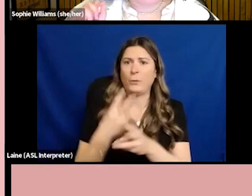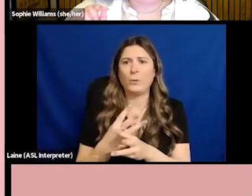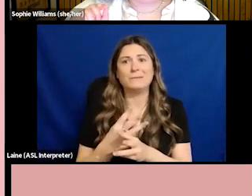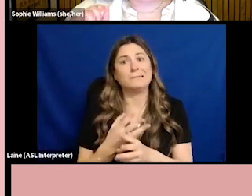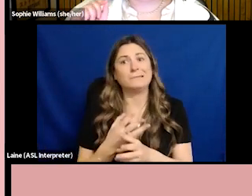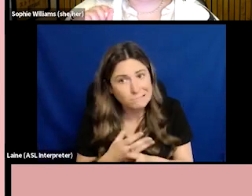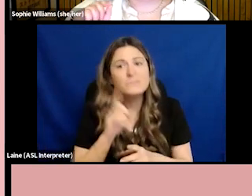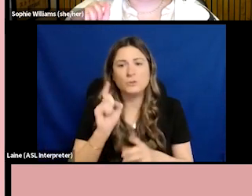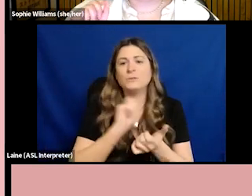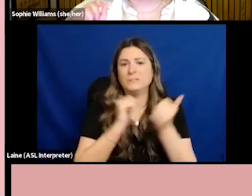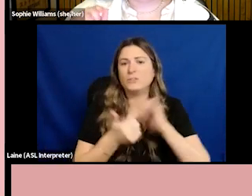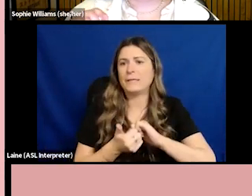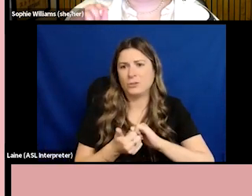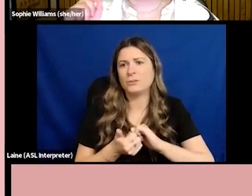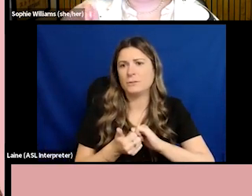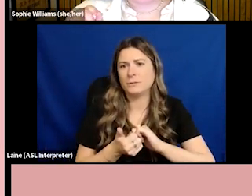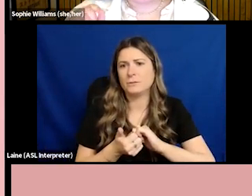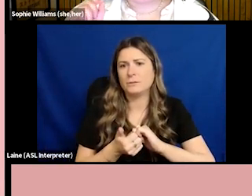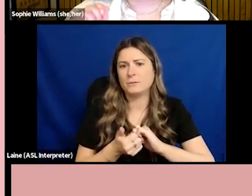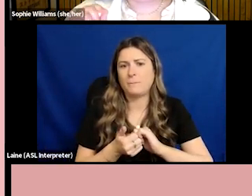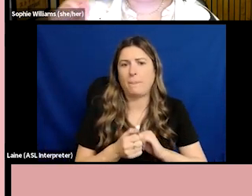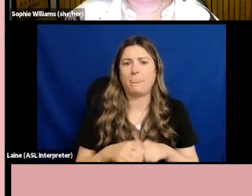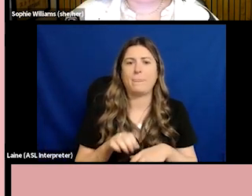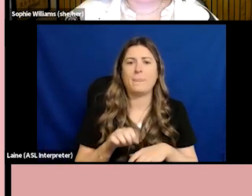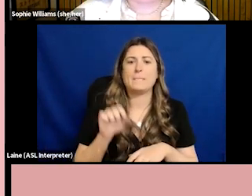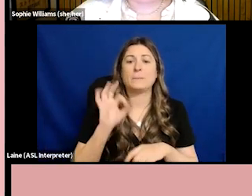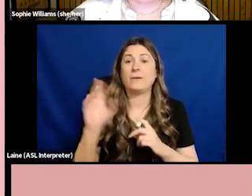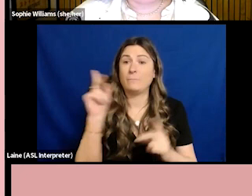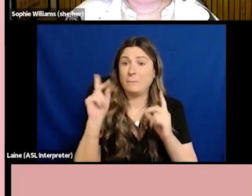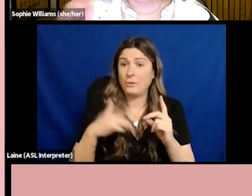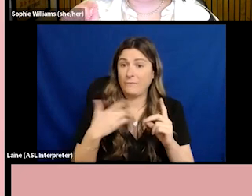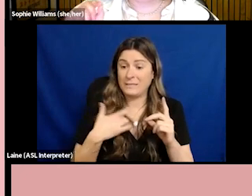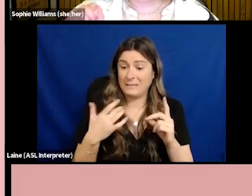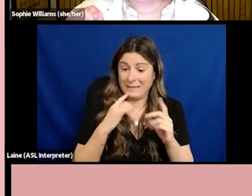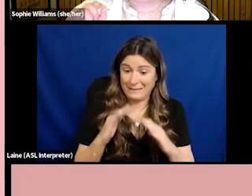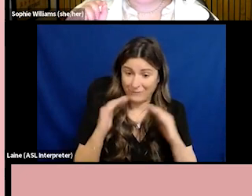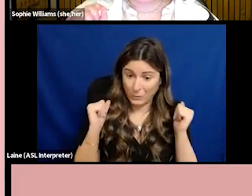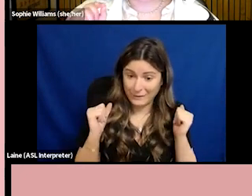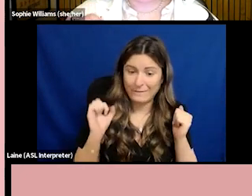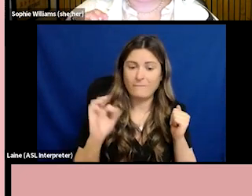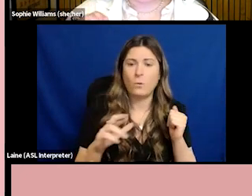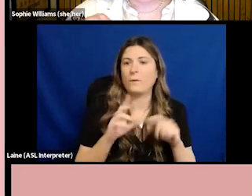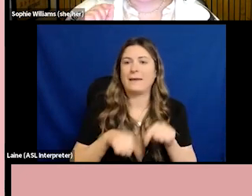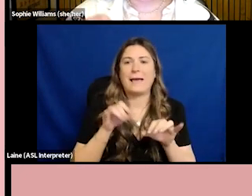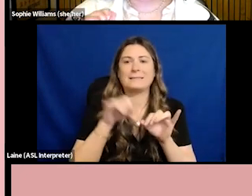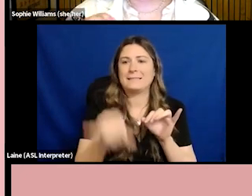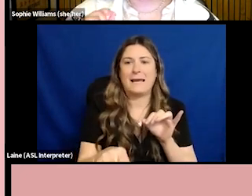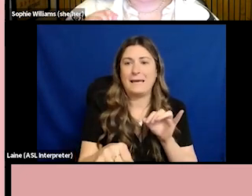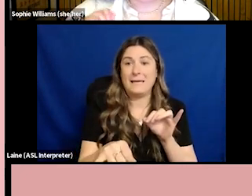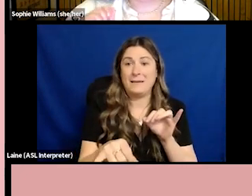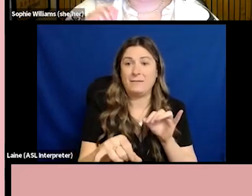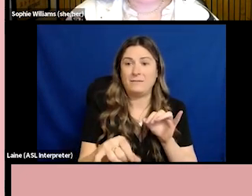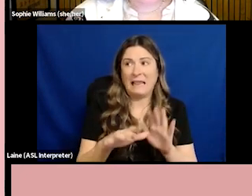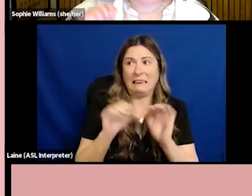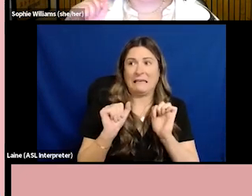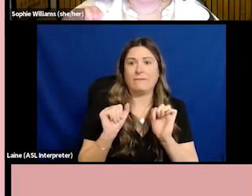or meaning that they don't feel like they can stay once they get in. We need you to notice that. We need you to